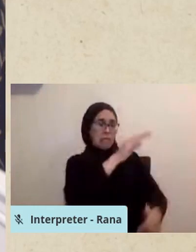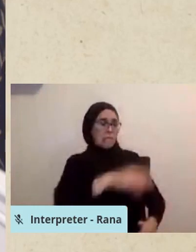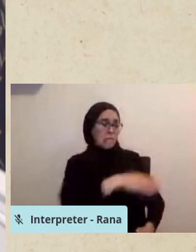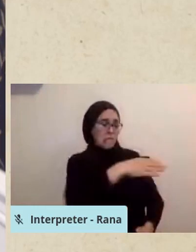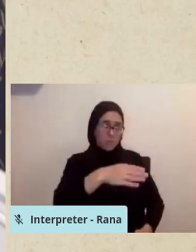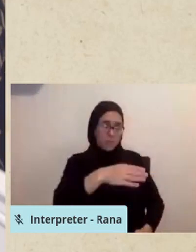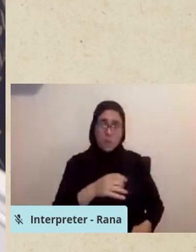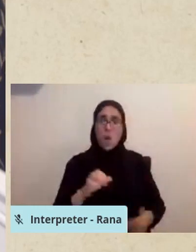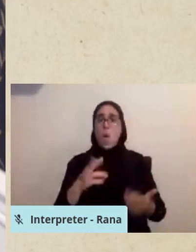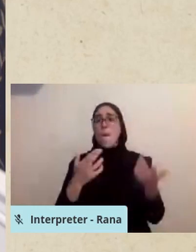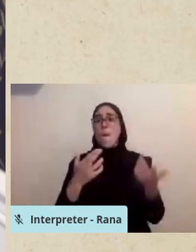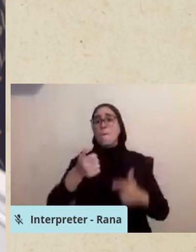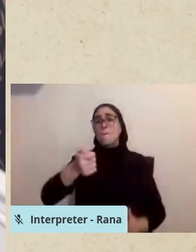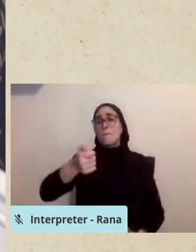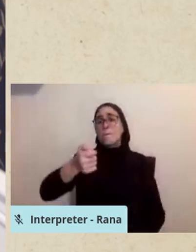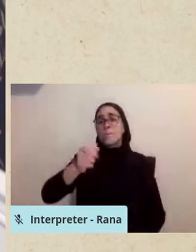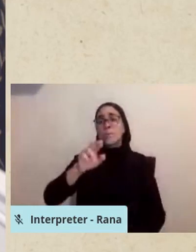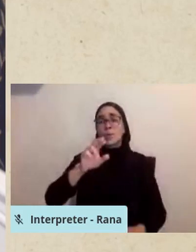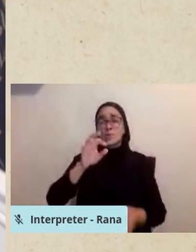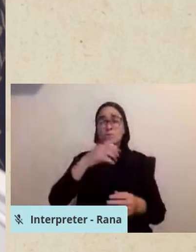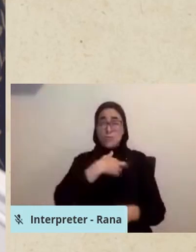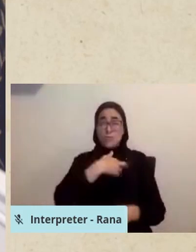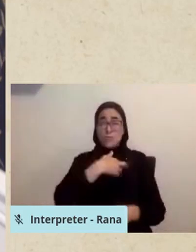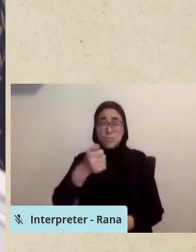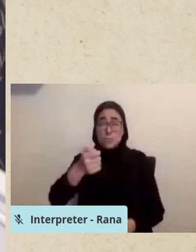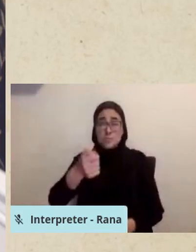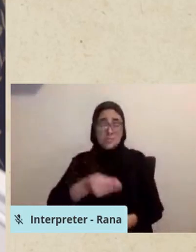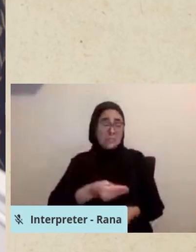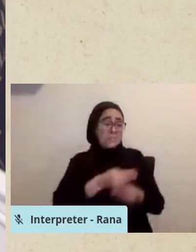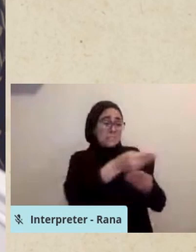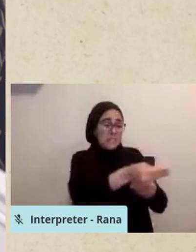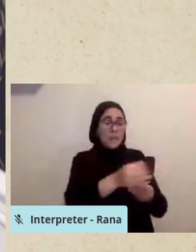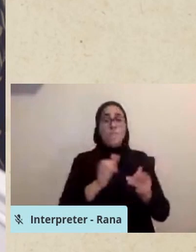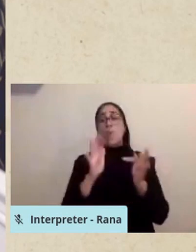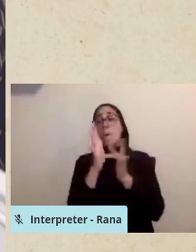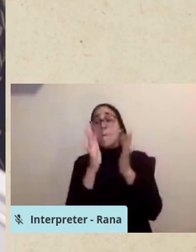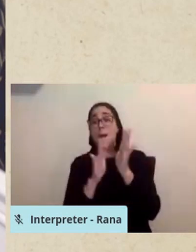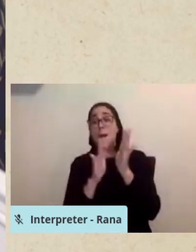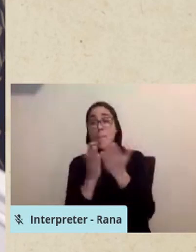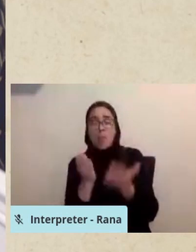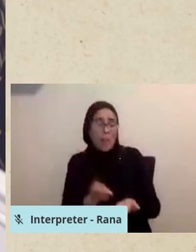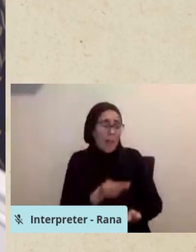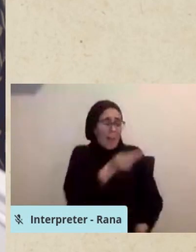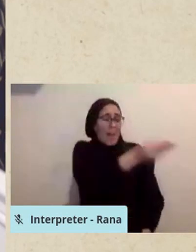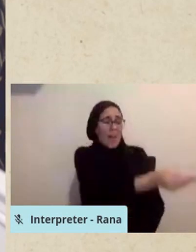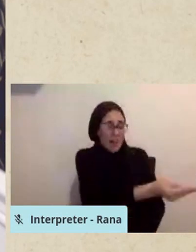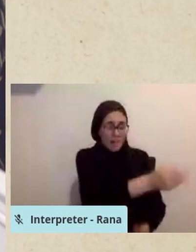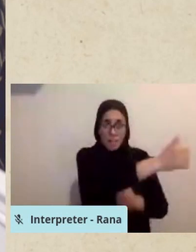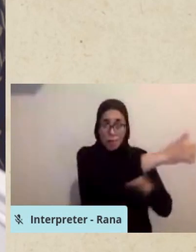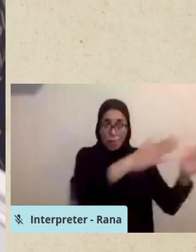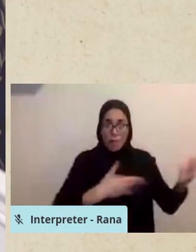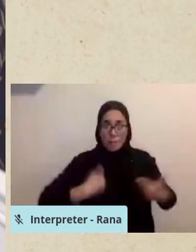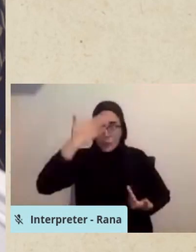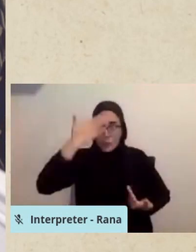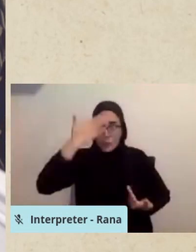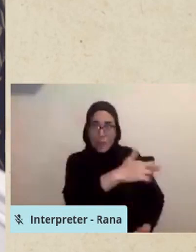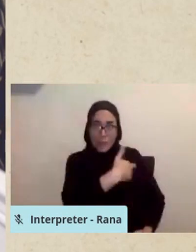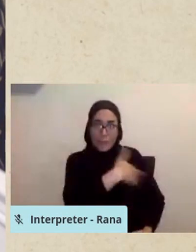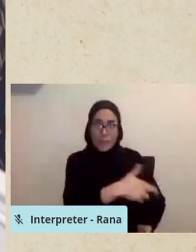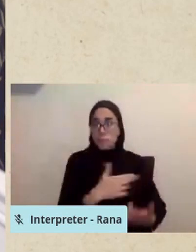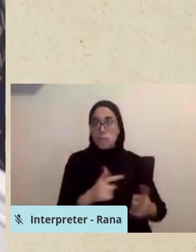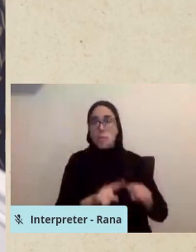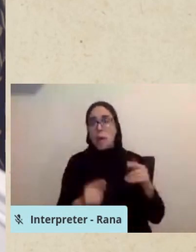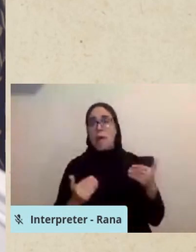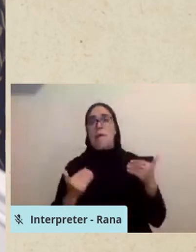or recite scripture over them, or place a Bible in the room. And when the nurses were asked why they did these